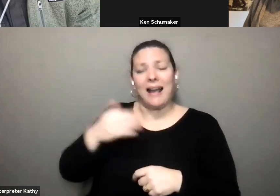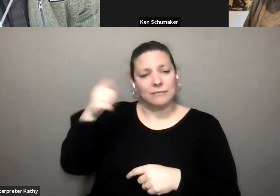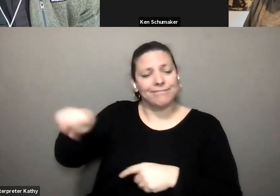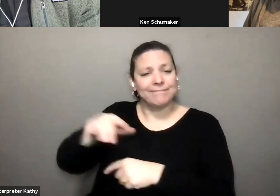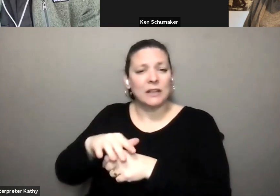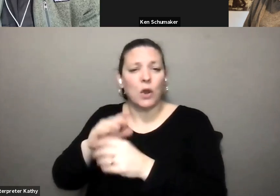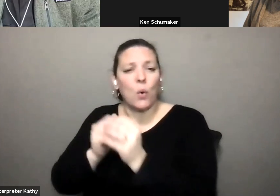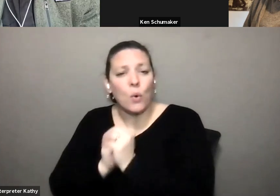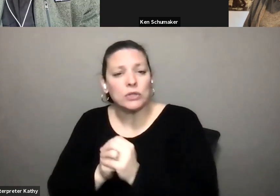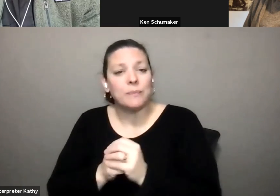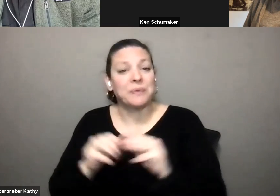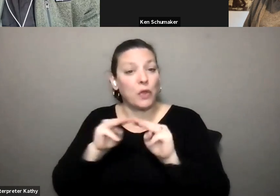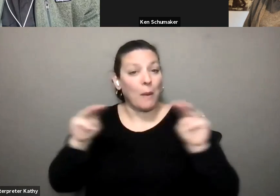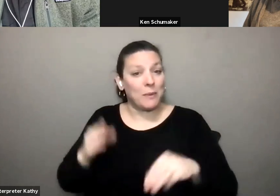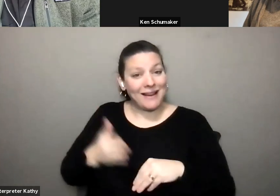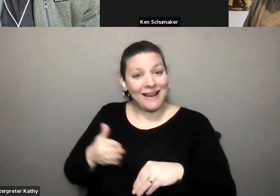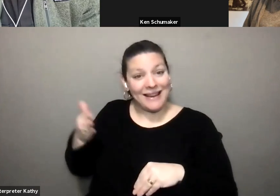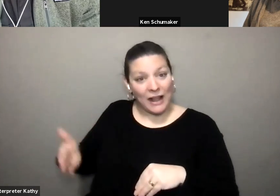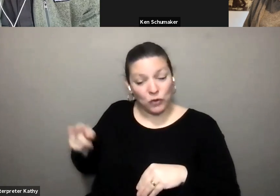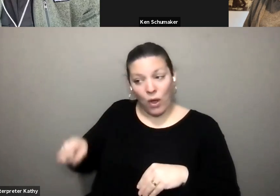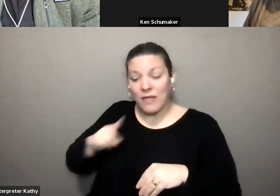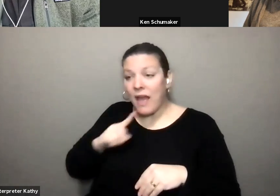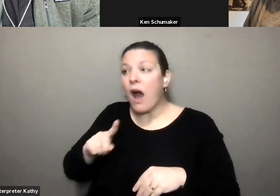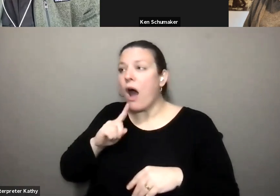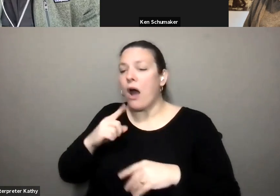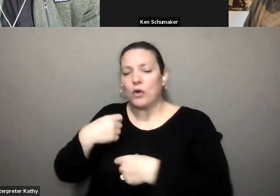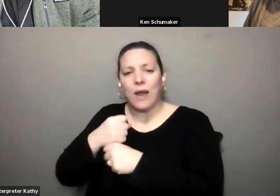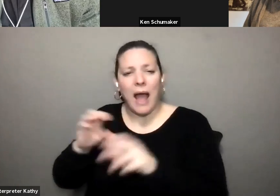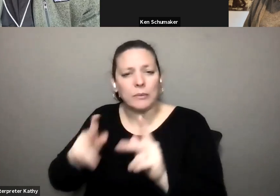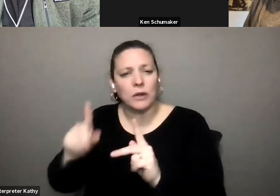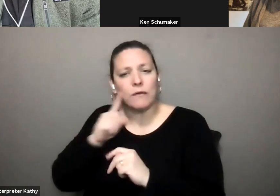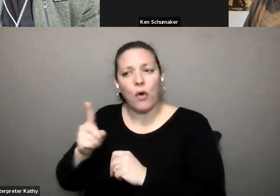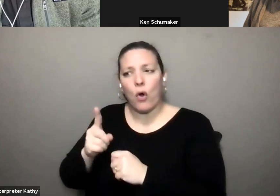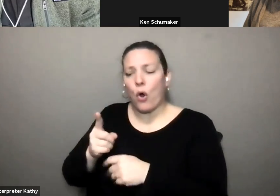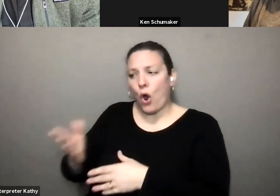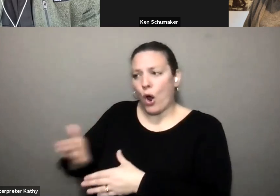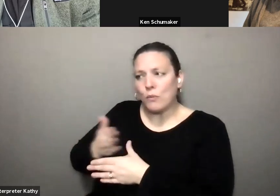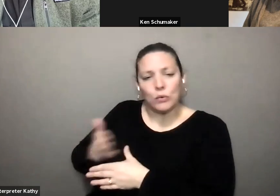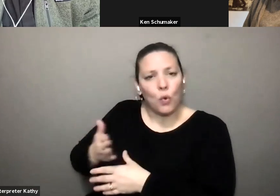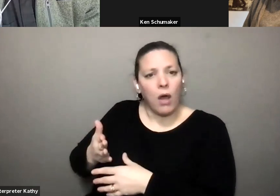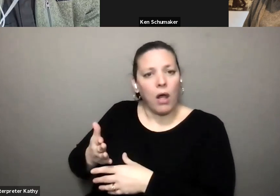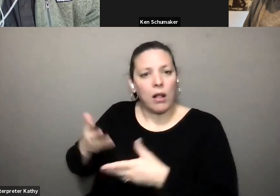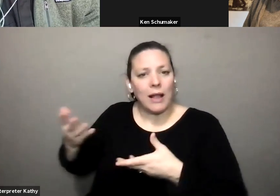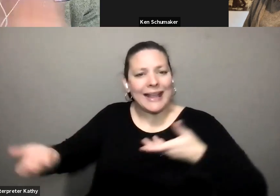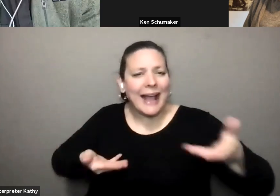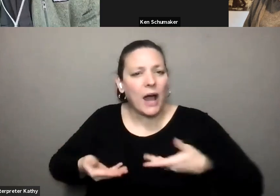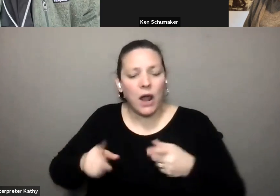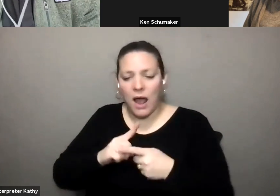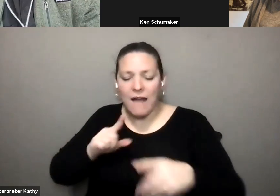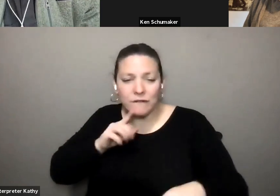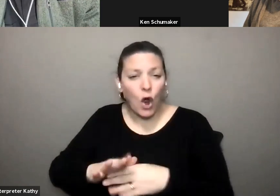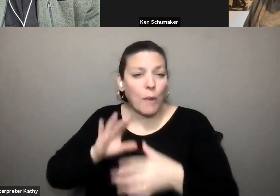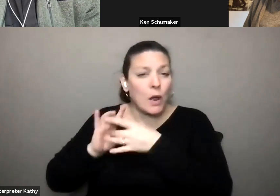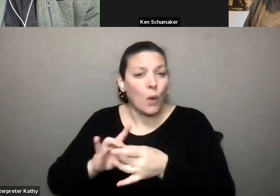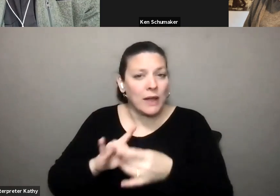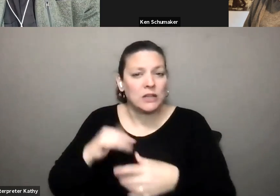the museum next door to us that's curating uh opportunities for mutual encounters and affirming relationships the museum i heard just